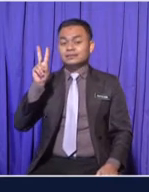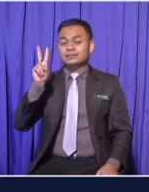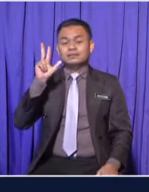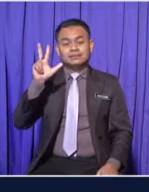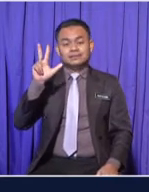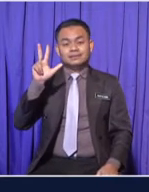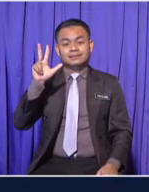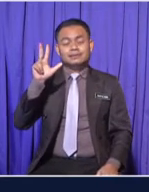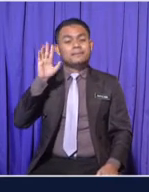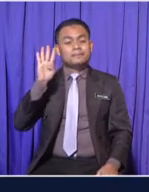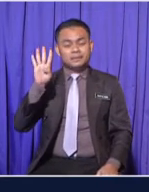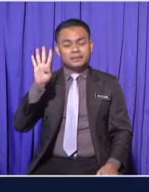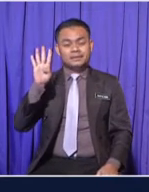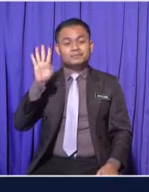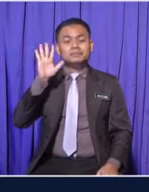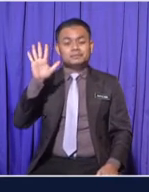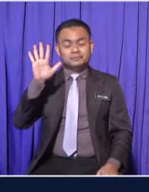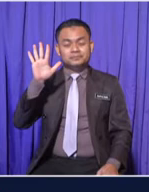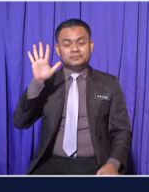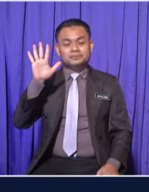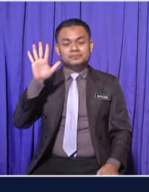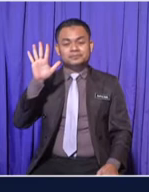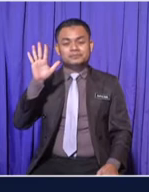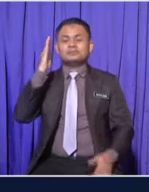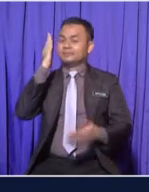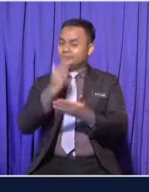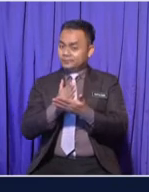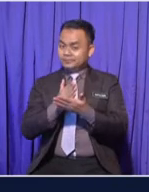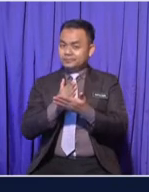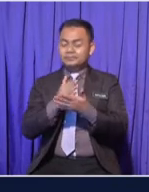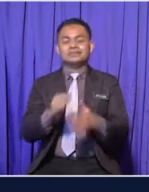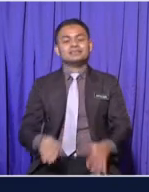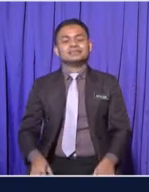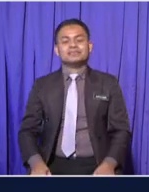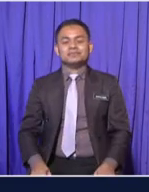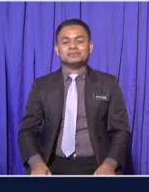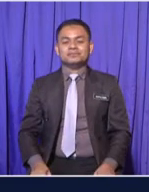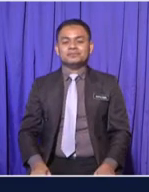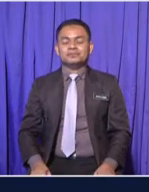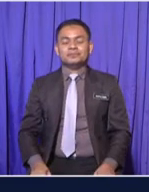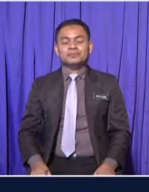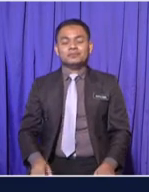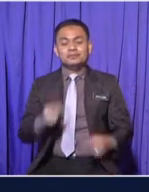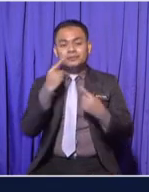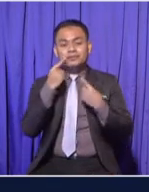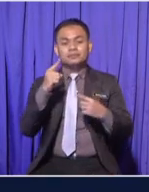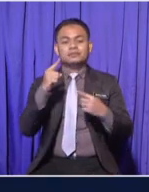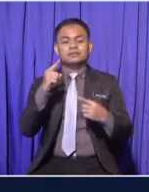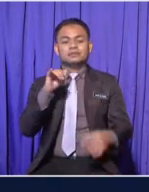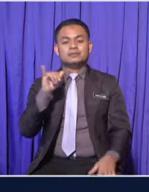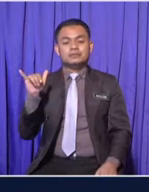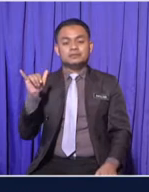3, 4, and 5 Time's up! The answer is